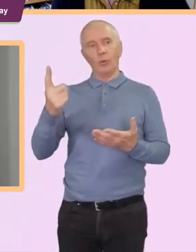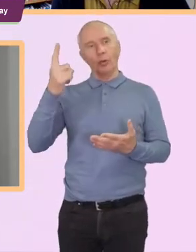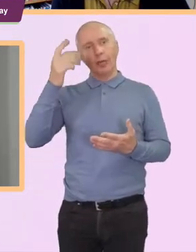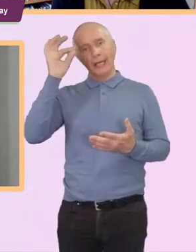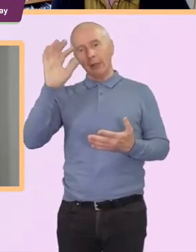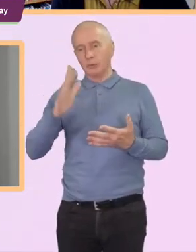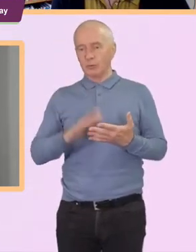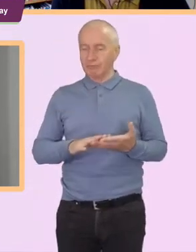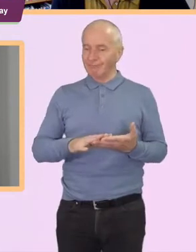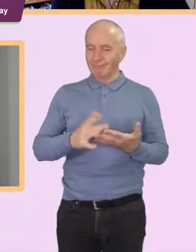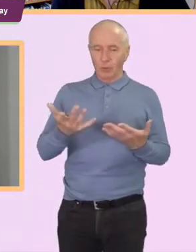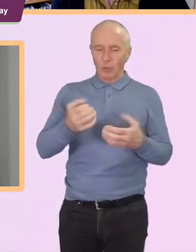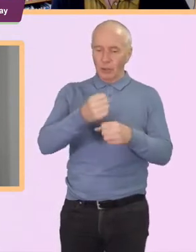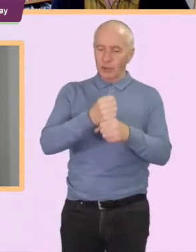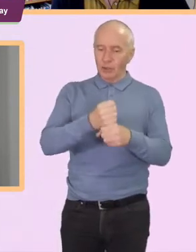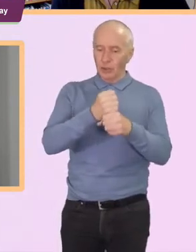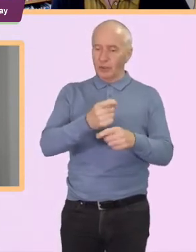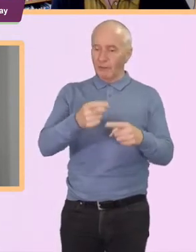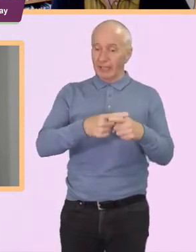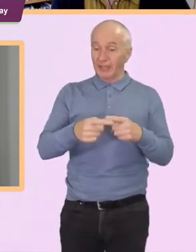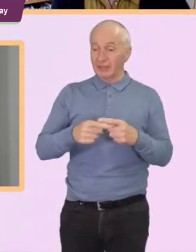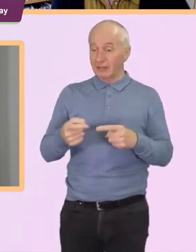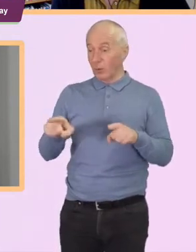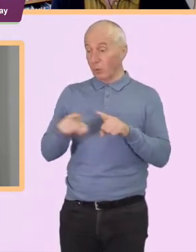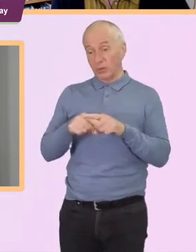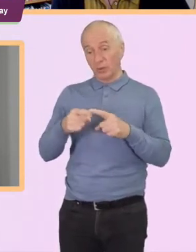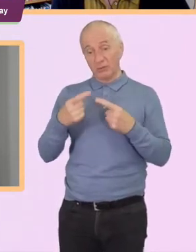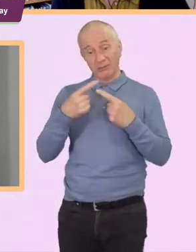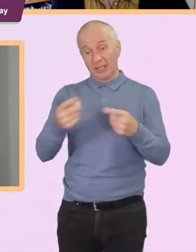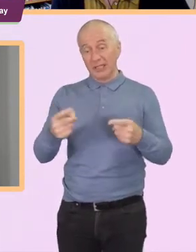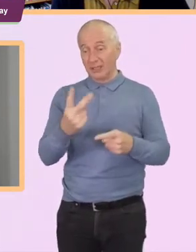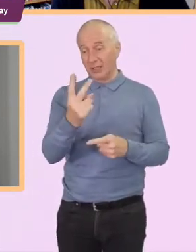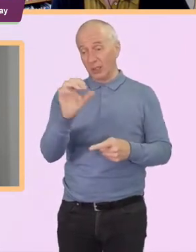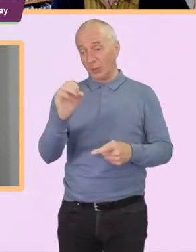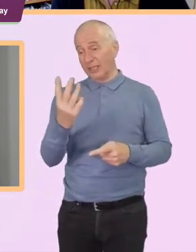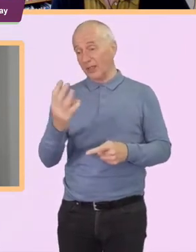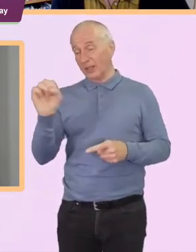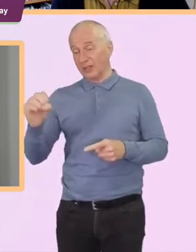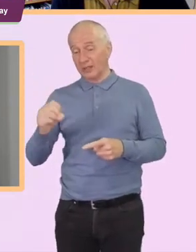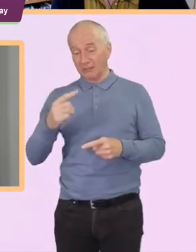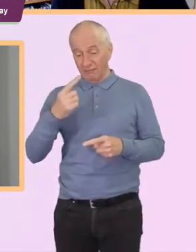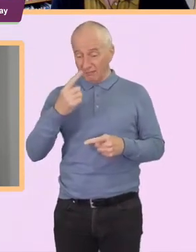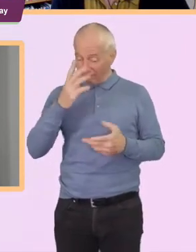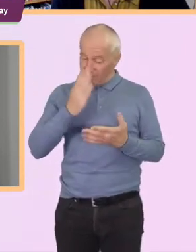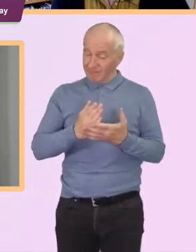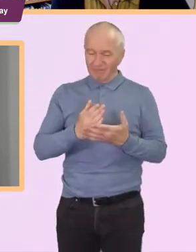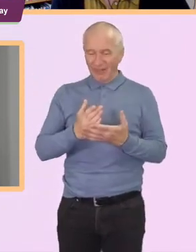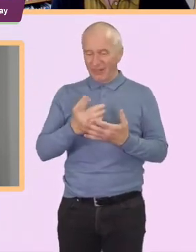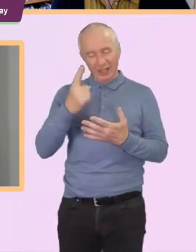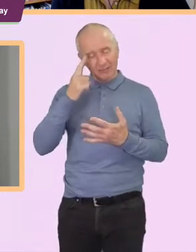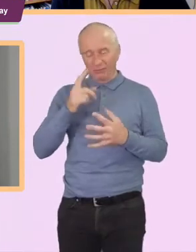England have said 2030 as well. I think the truth is we're going to struggle to do that by 2030.